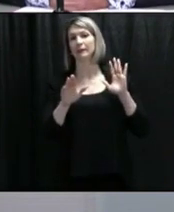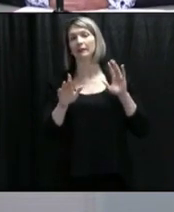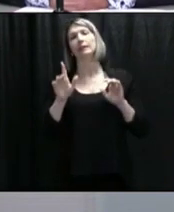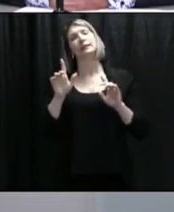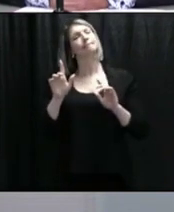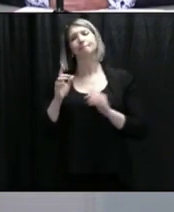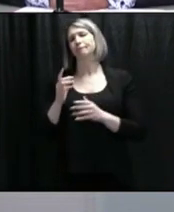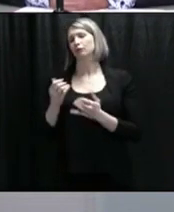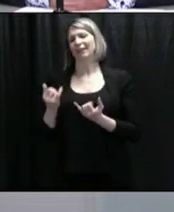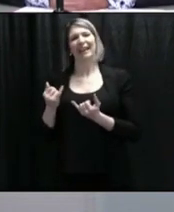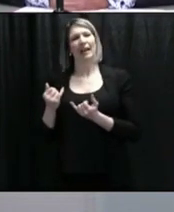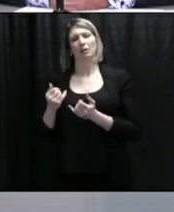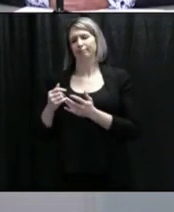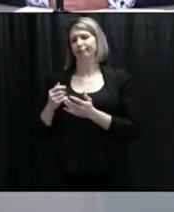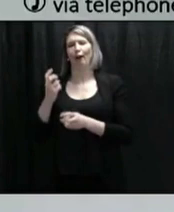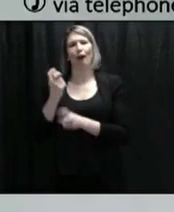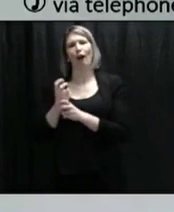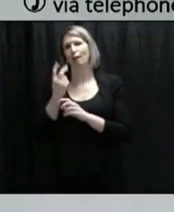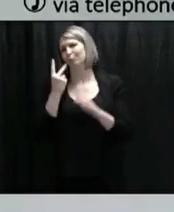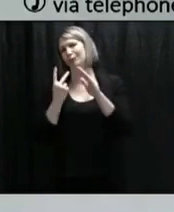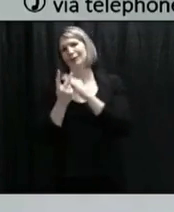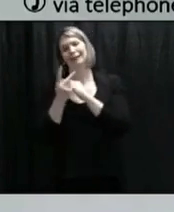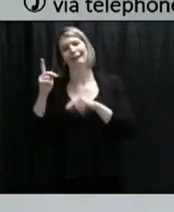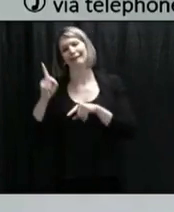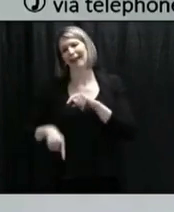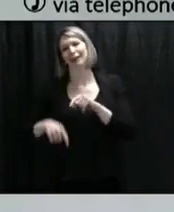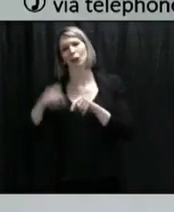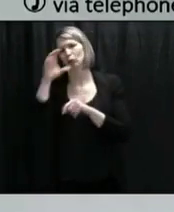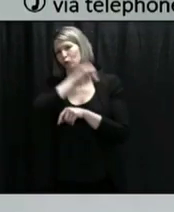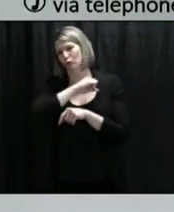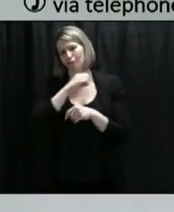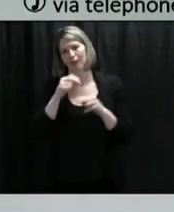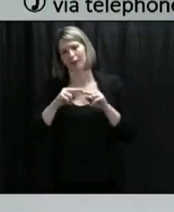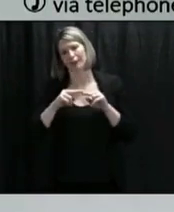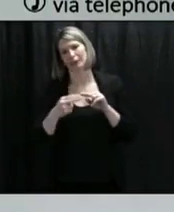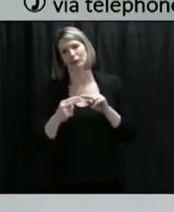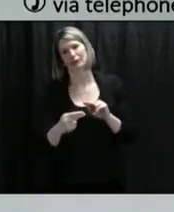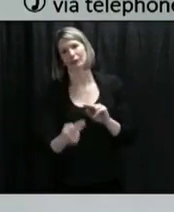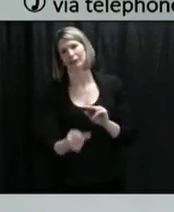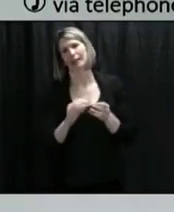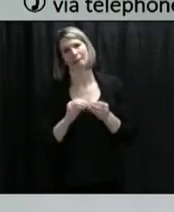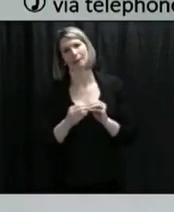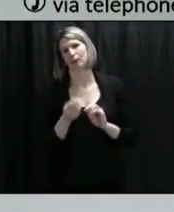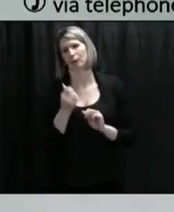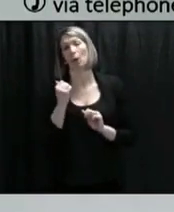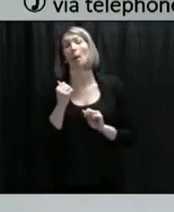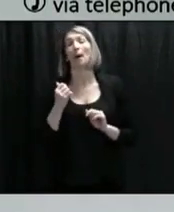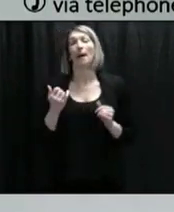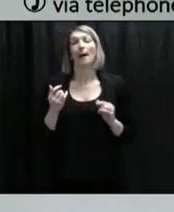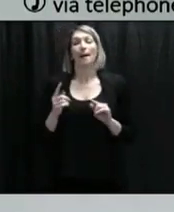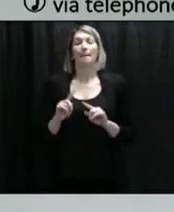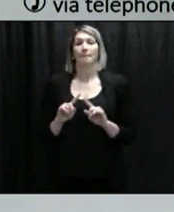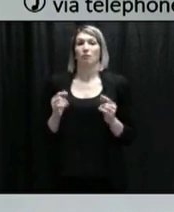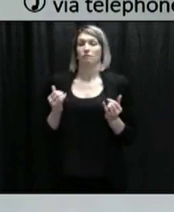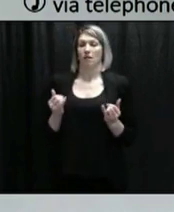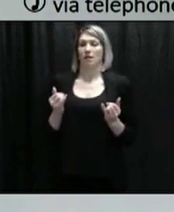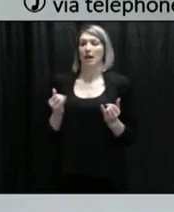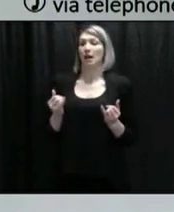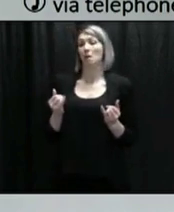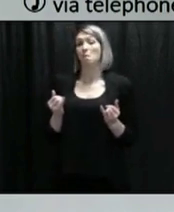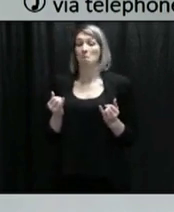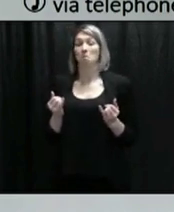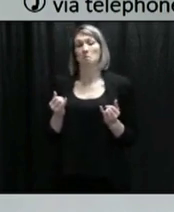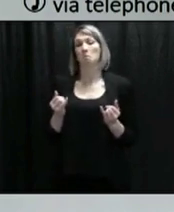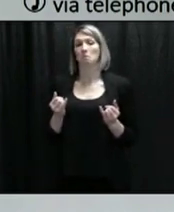too early to really make any kind of assumption like that. But certainly what we've seen with the